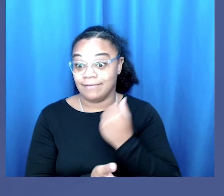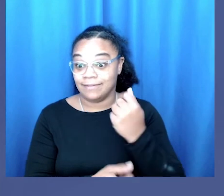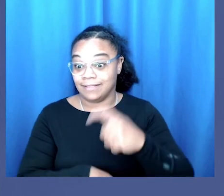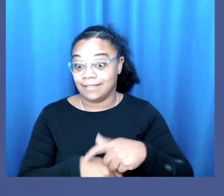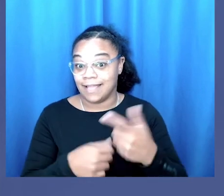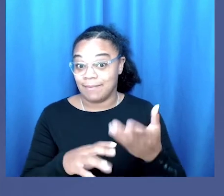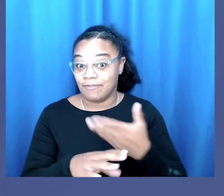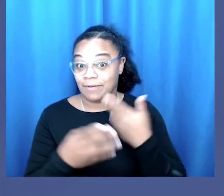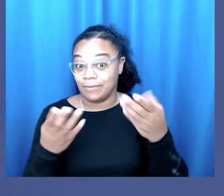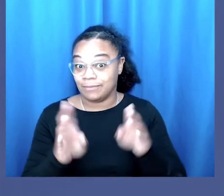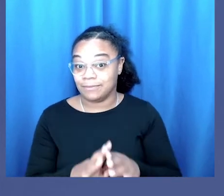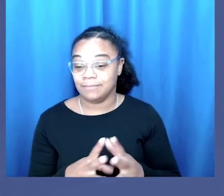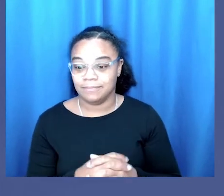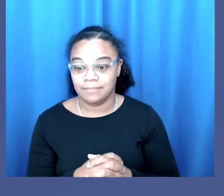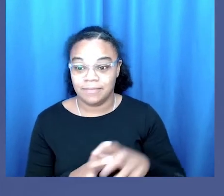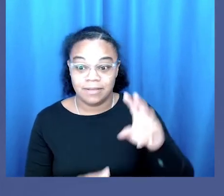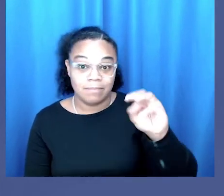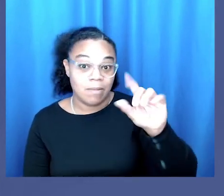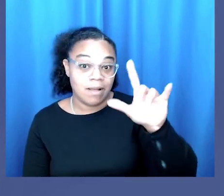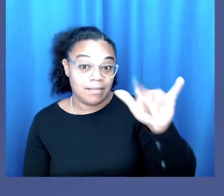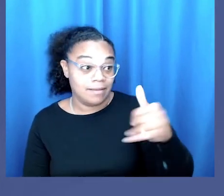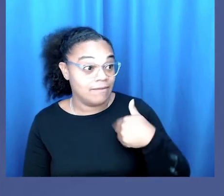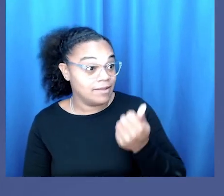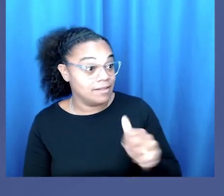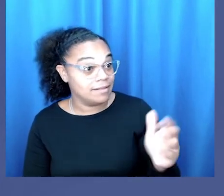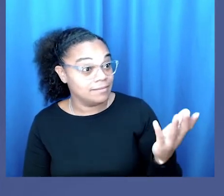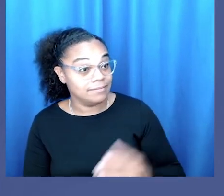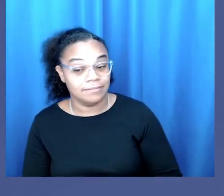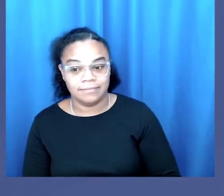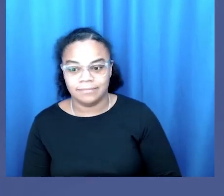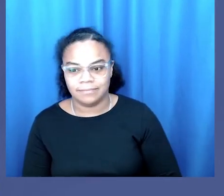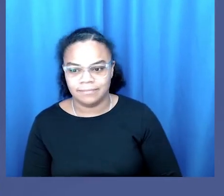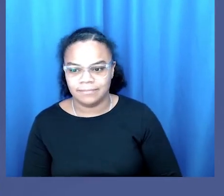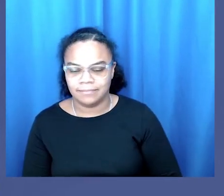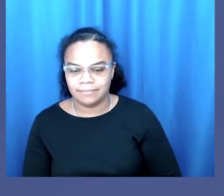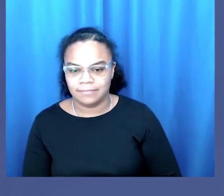now's the time before we wrap it up Molly do you have anything